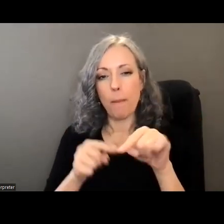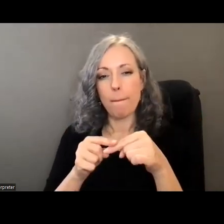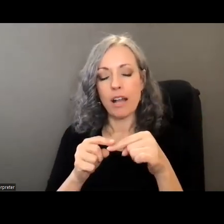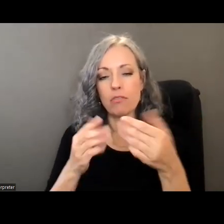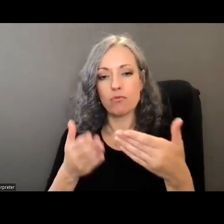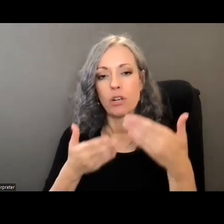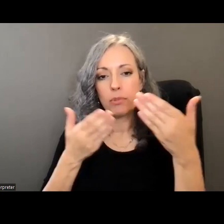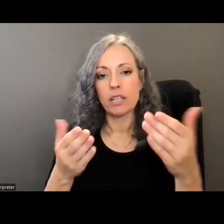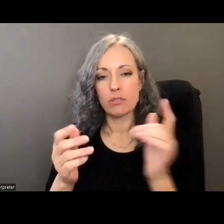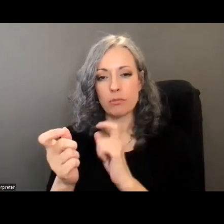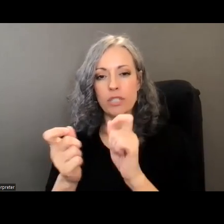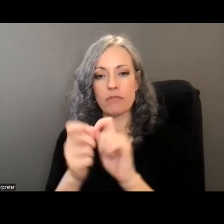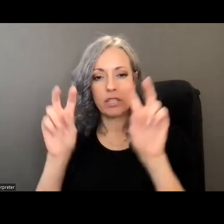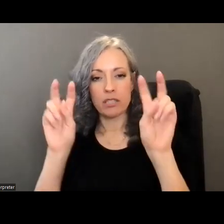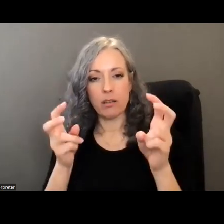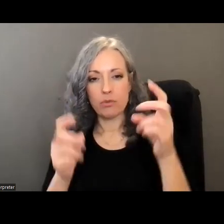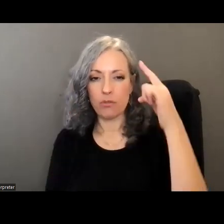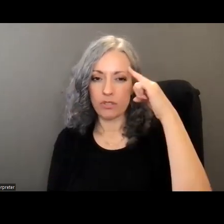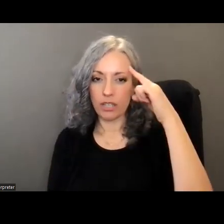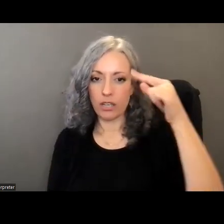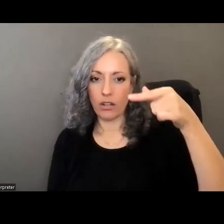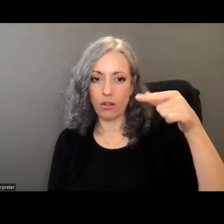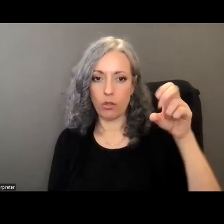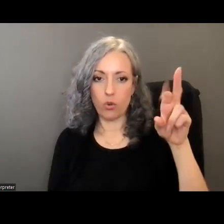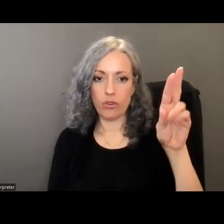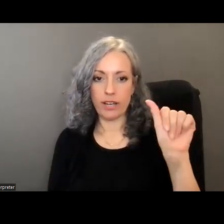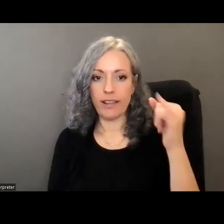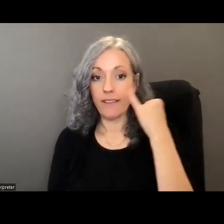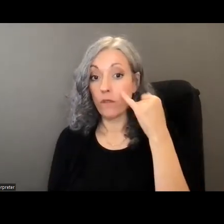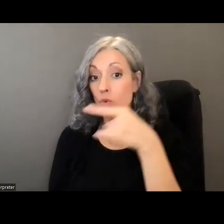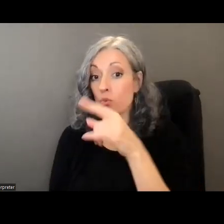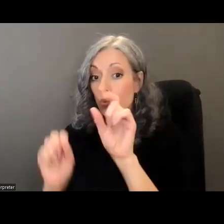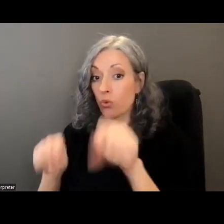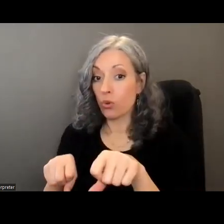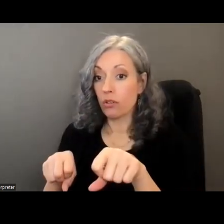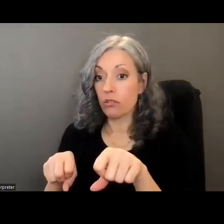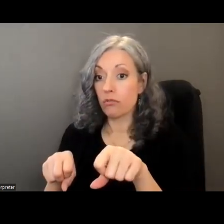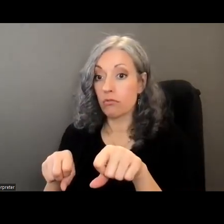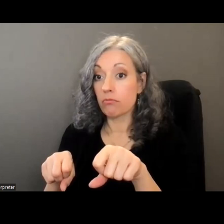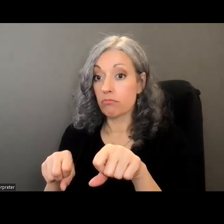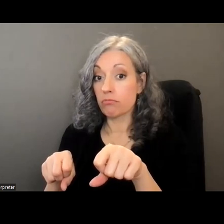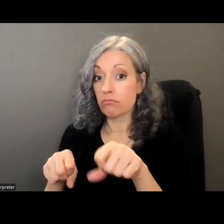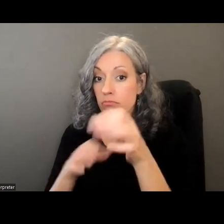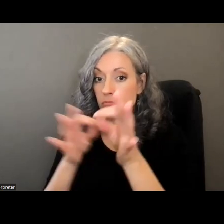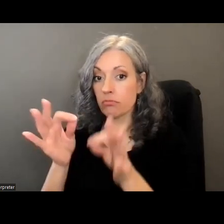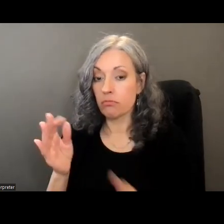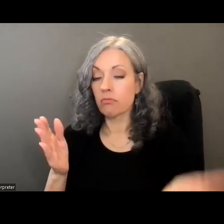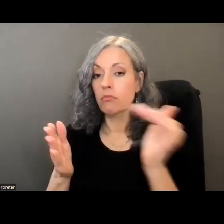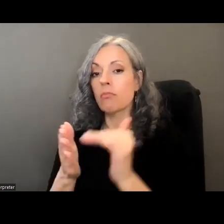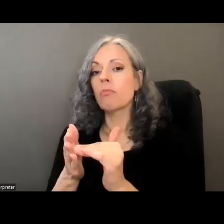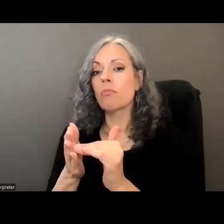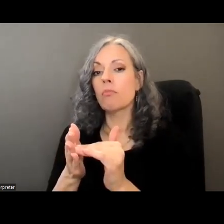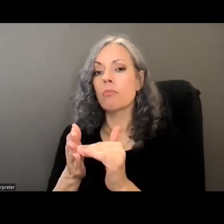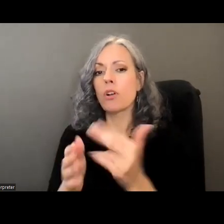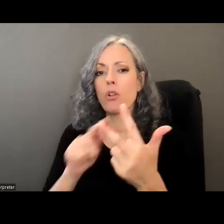and i was thinking glory maybe um if you could uh walk us through again on um in terms of the